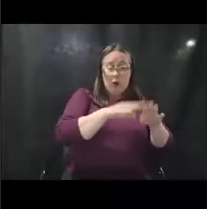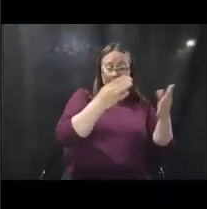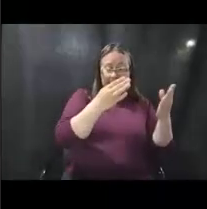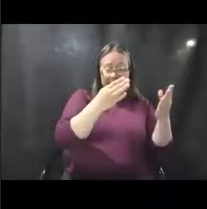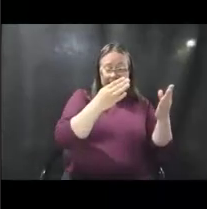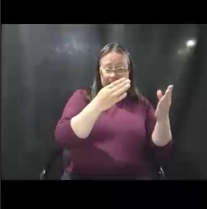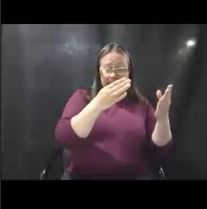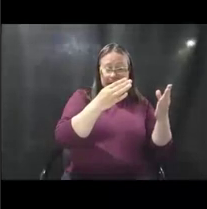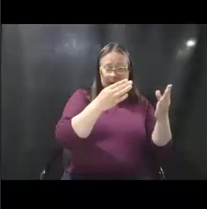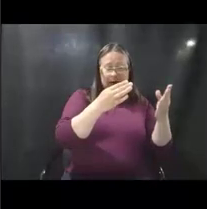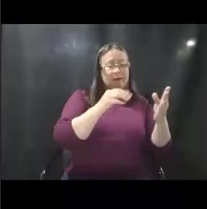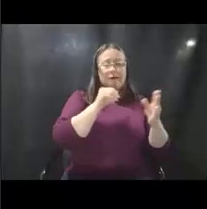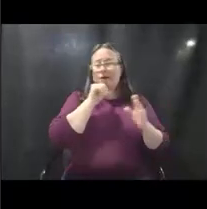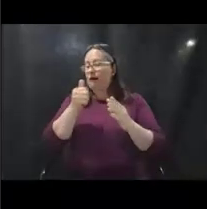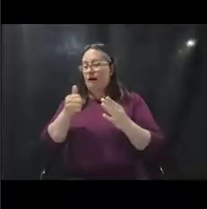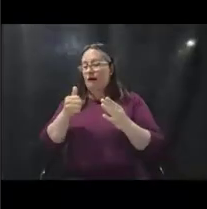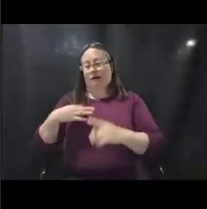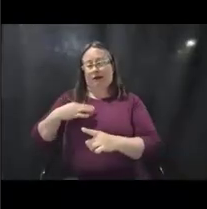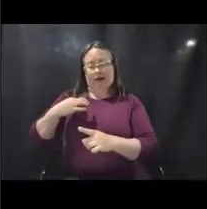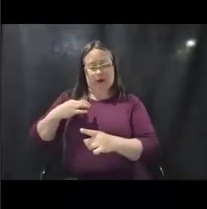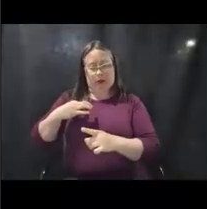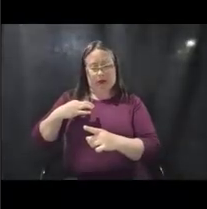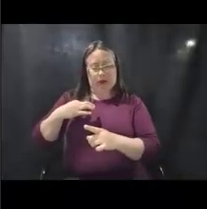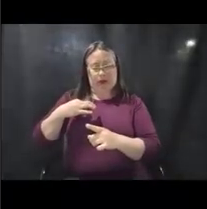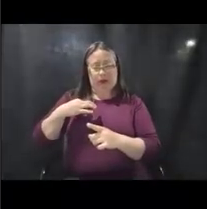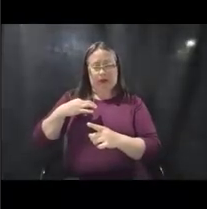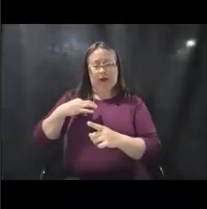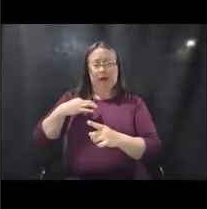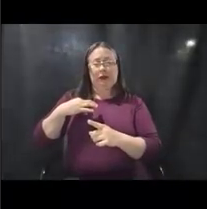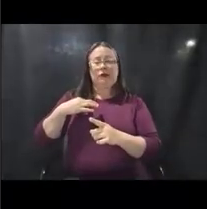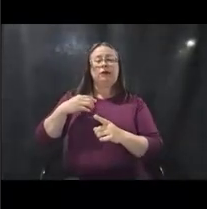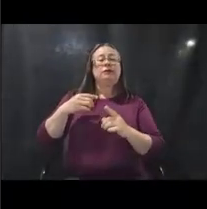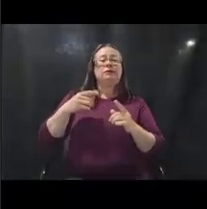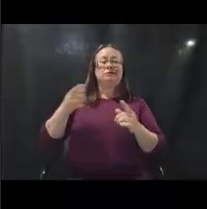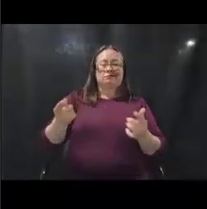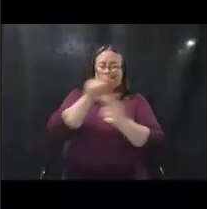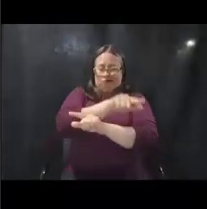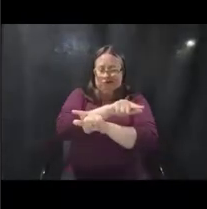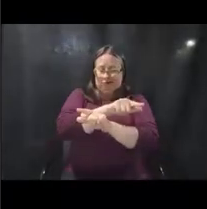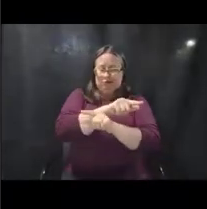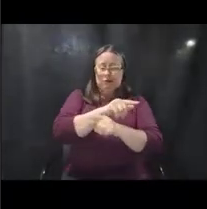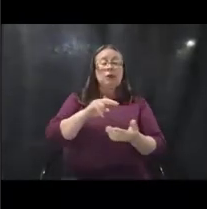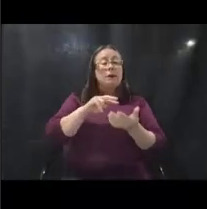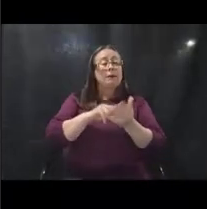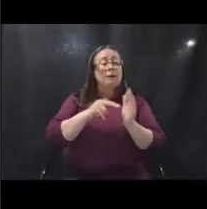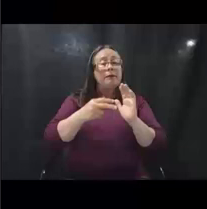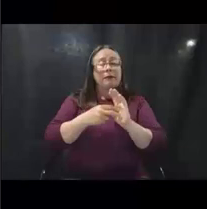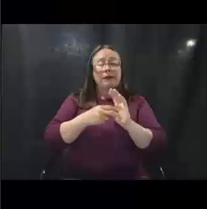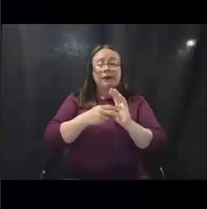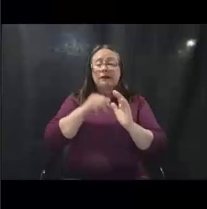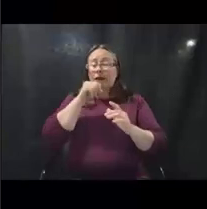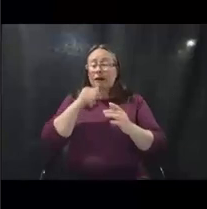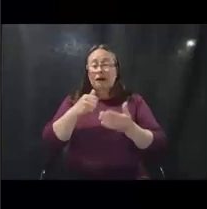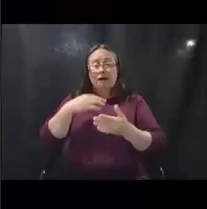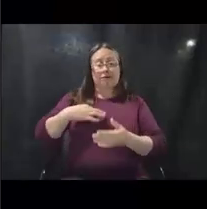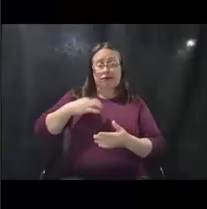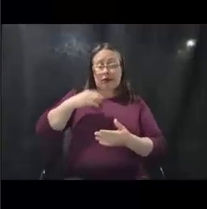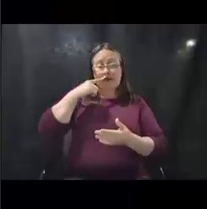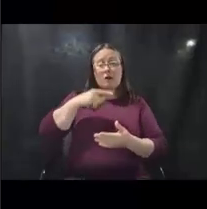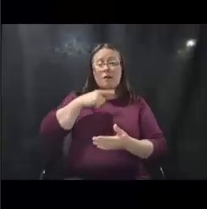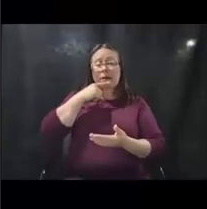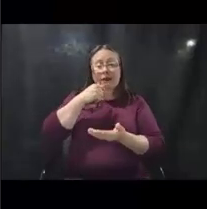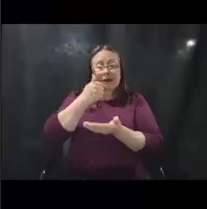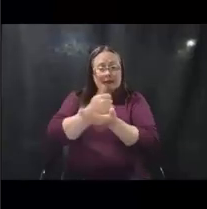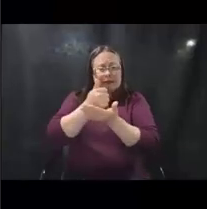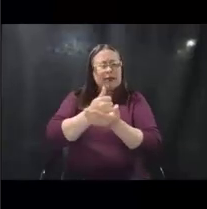that would not be eligible under this September policy. And that doesn't necessarily mean that it's not eligible for public assistance. It just means we need